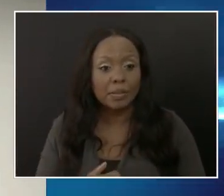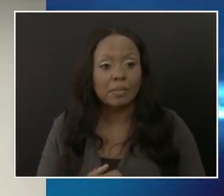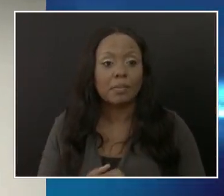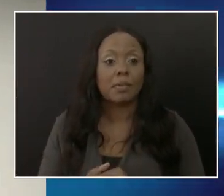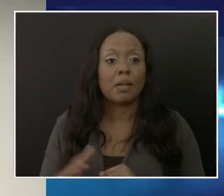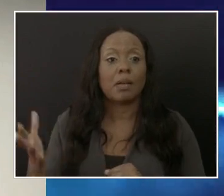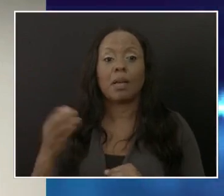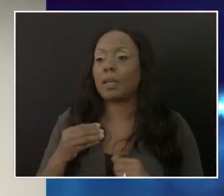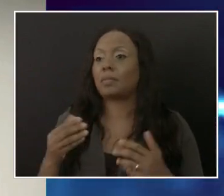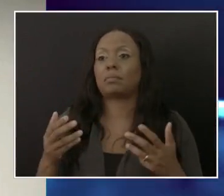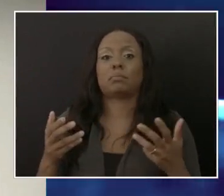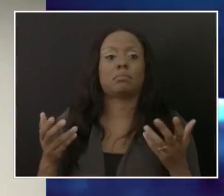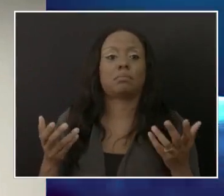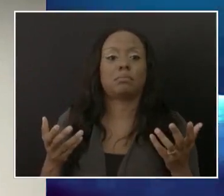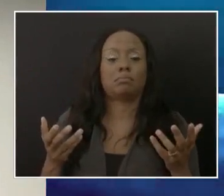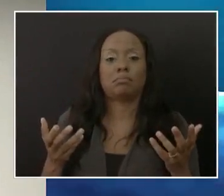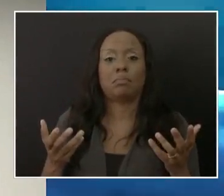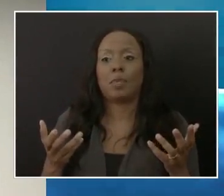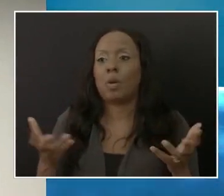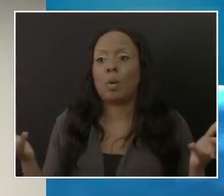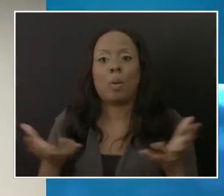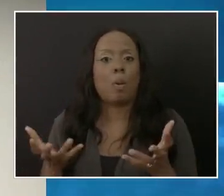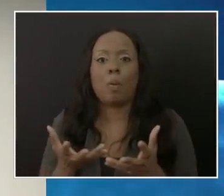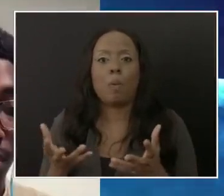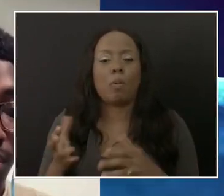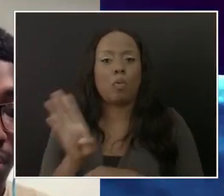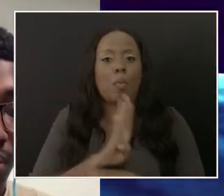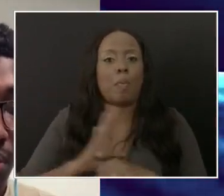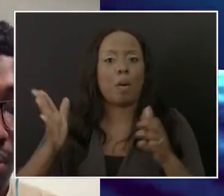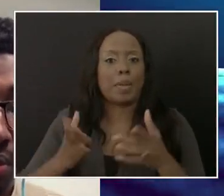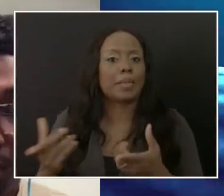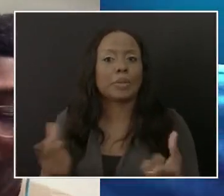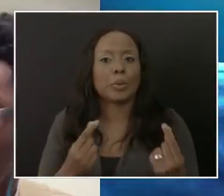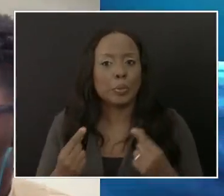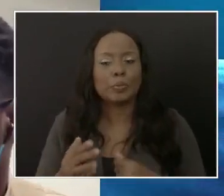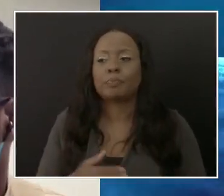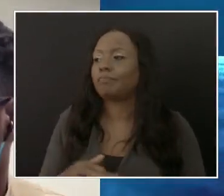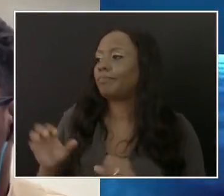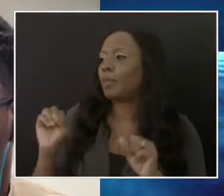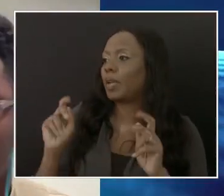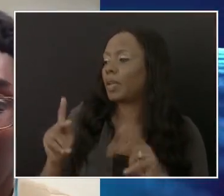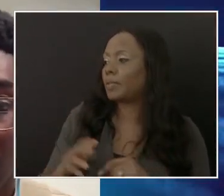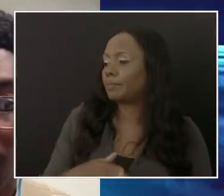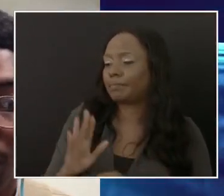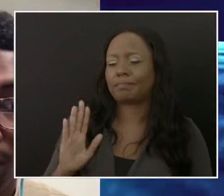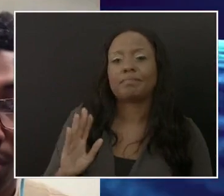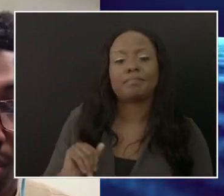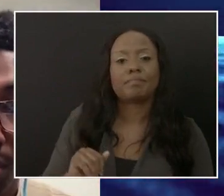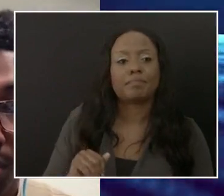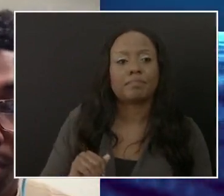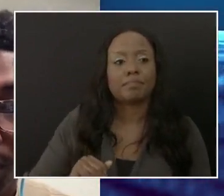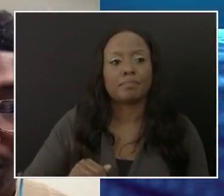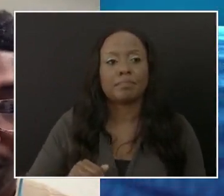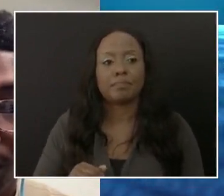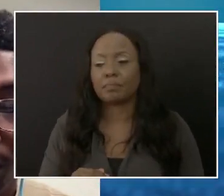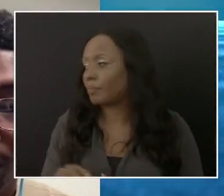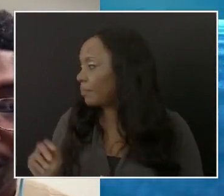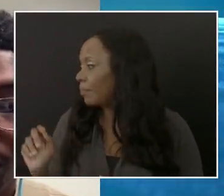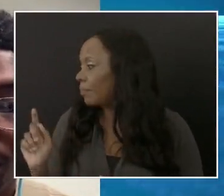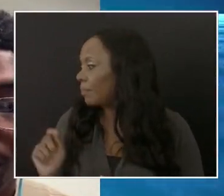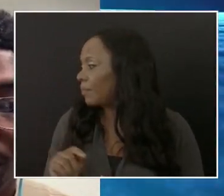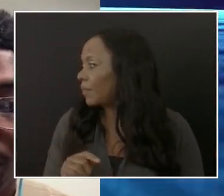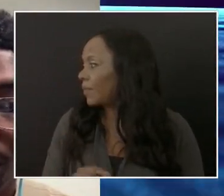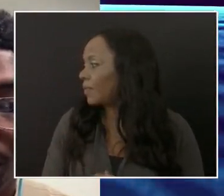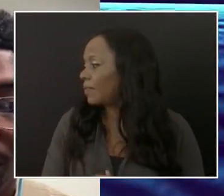will promoters or patrons be expected to do? Okay. First off, let me say that the lifting